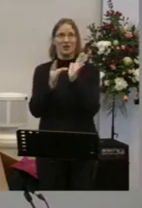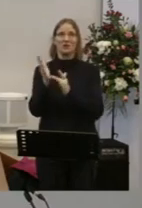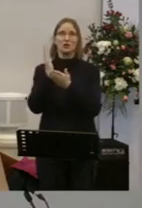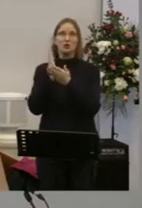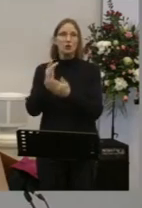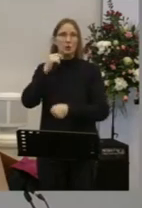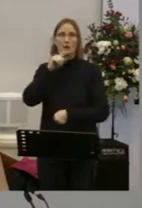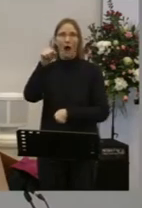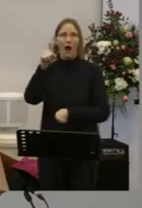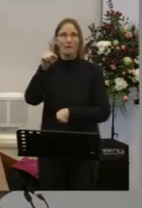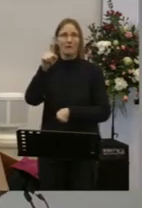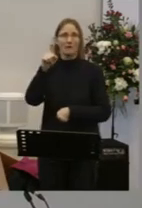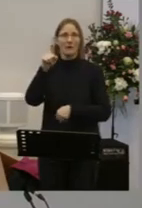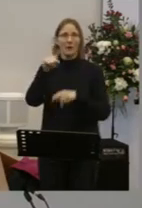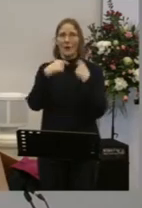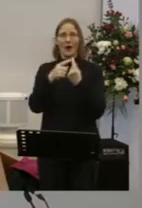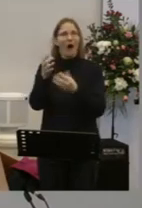We are not Jesus